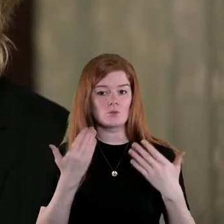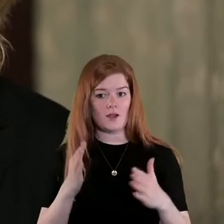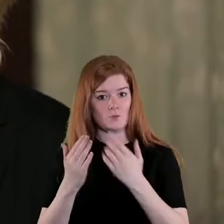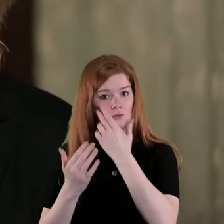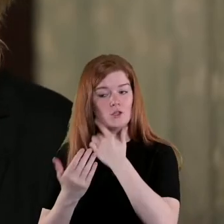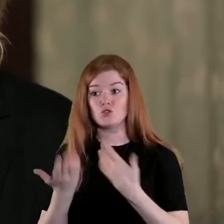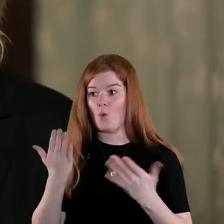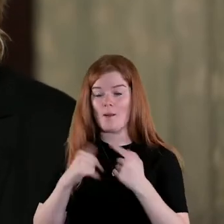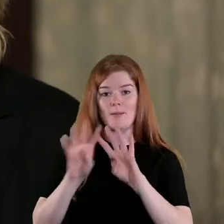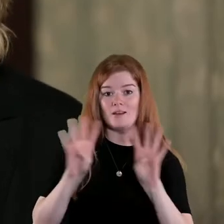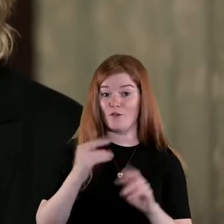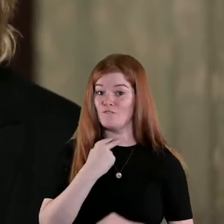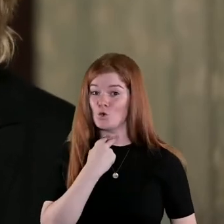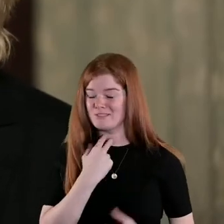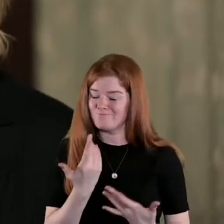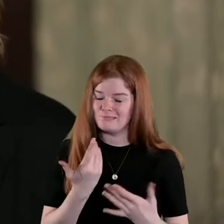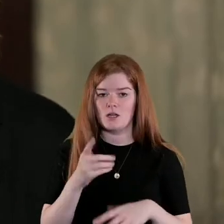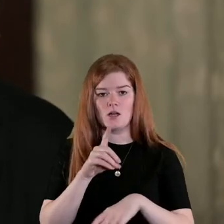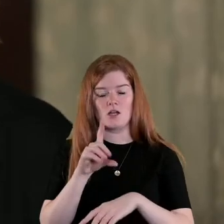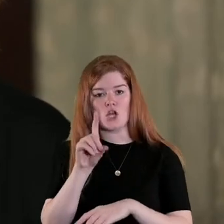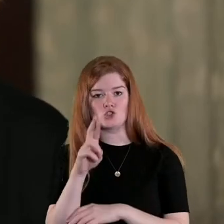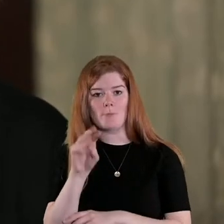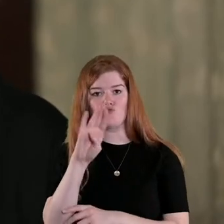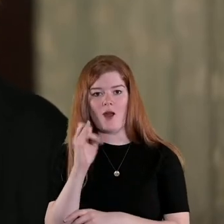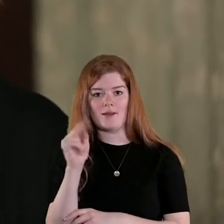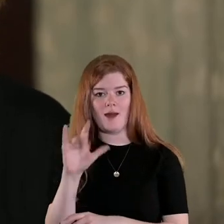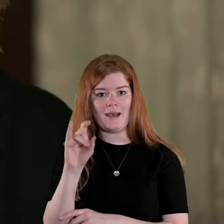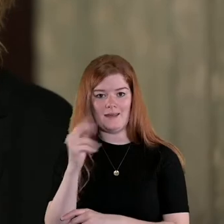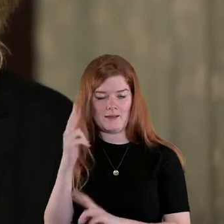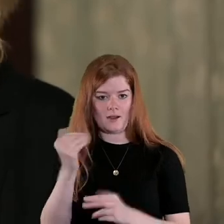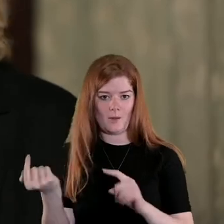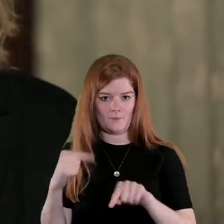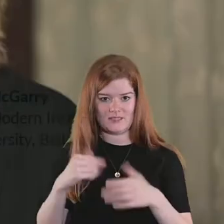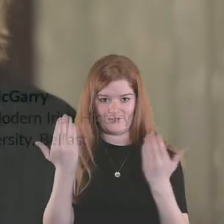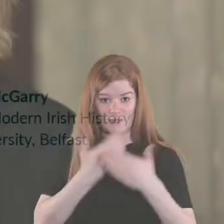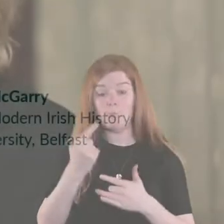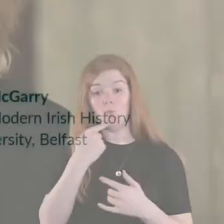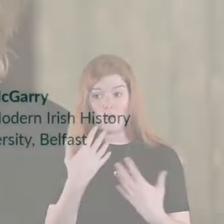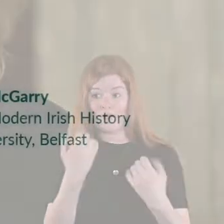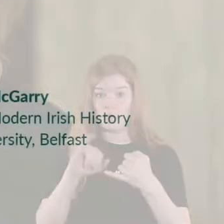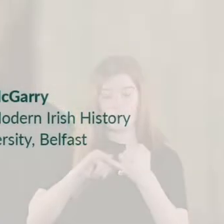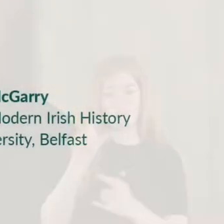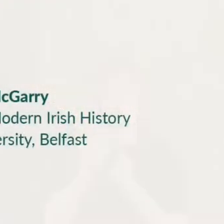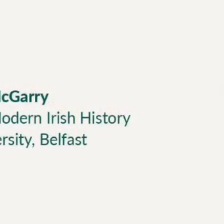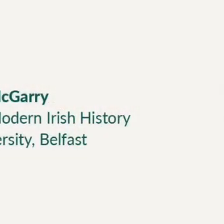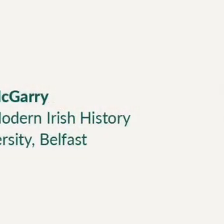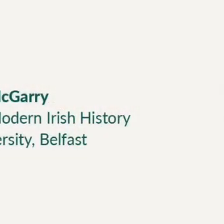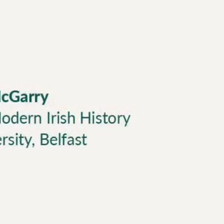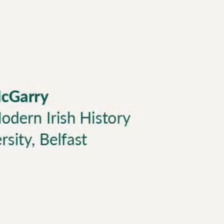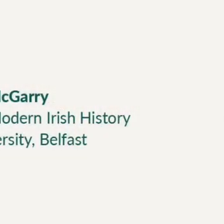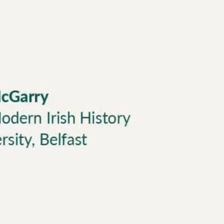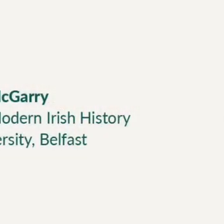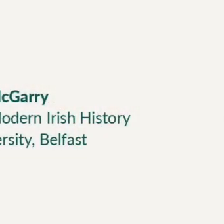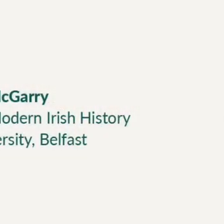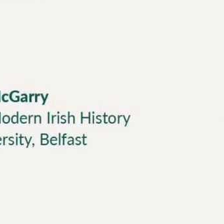our panel unfortunately Dr Brian Hanley can't join us this evening but we have with us Professor Linda Connolly who's